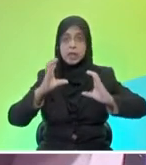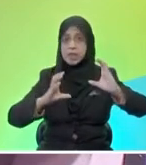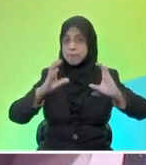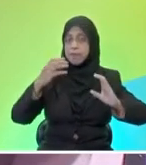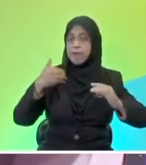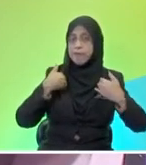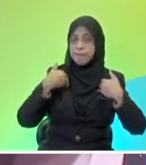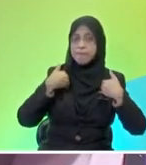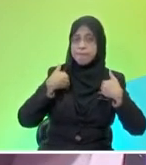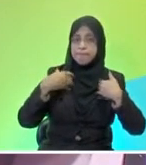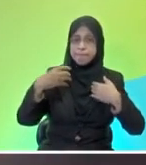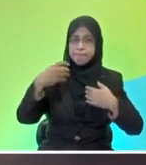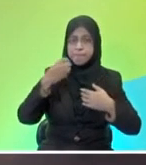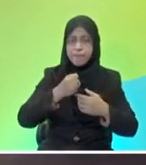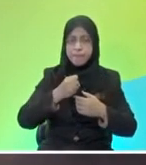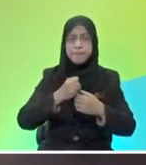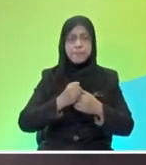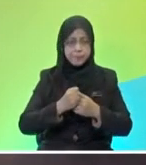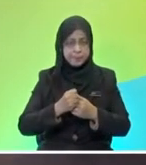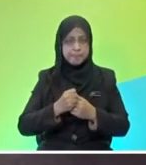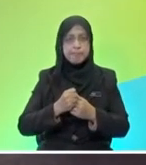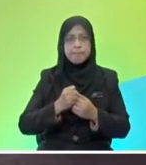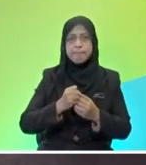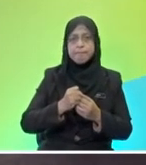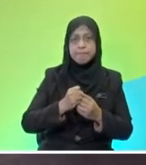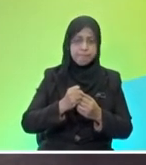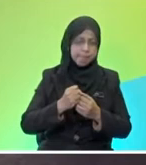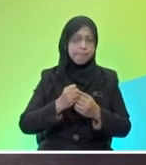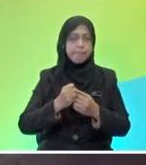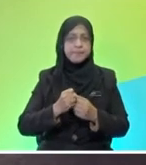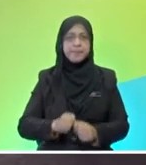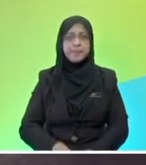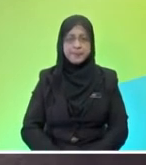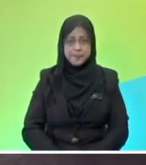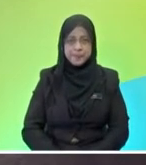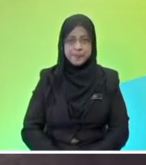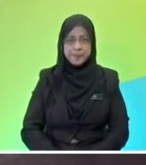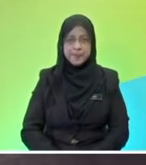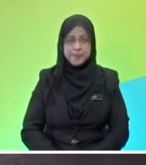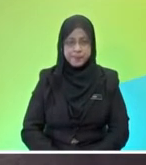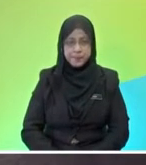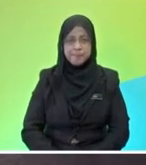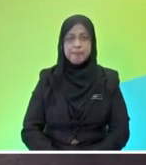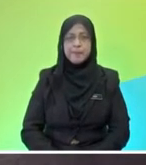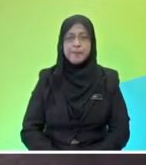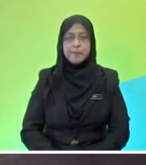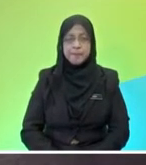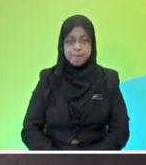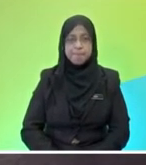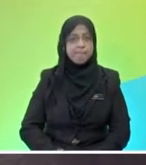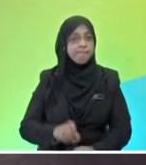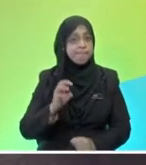patterns. So, even on the bicycle. Yeah, to avoid accidents or slippery. Or on slippery roads. Okay.